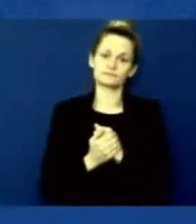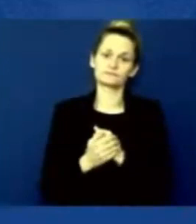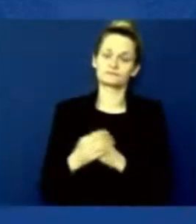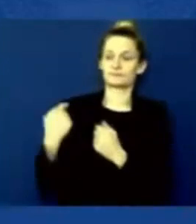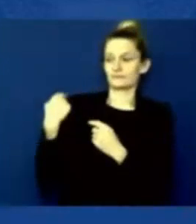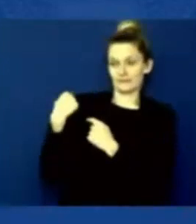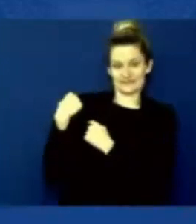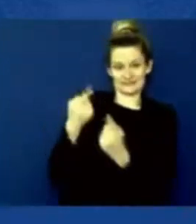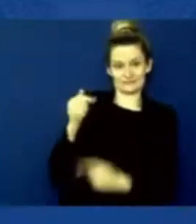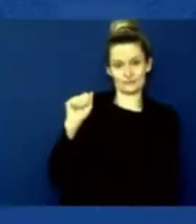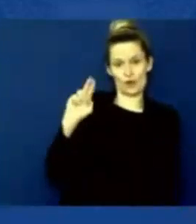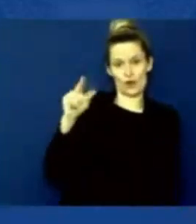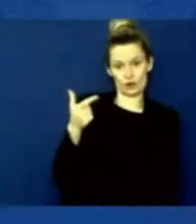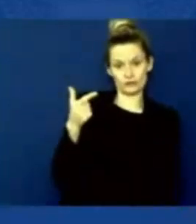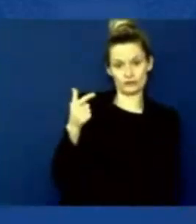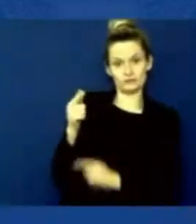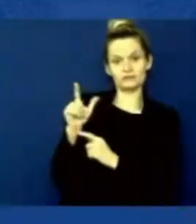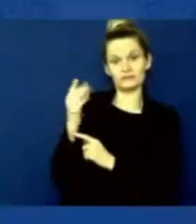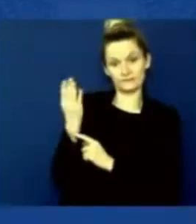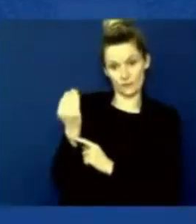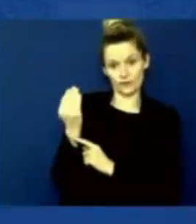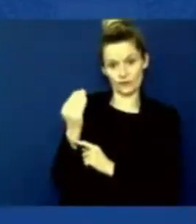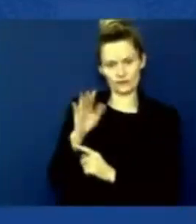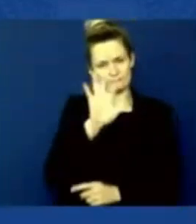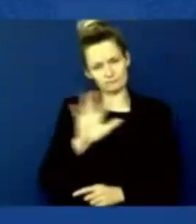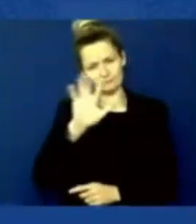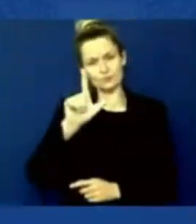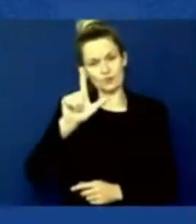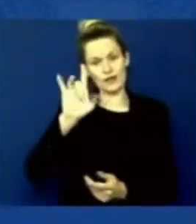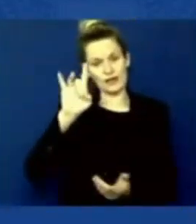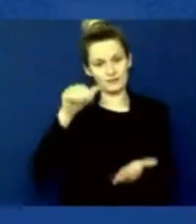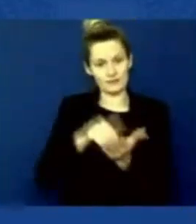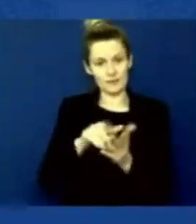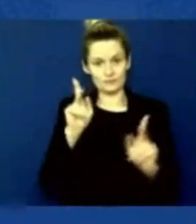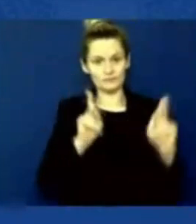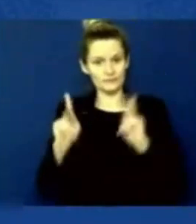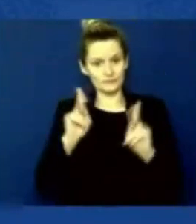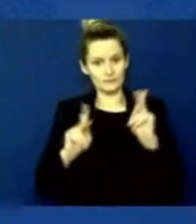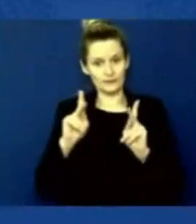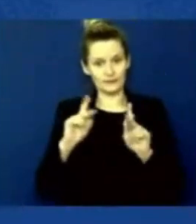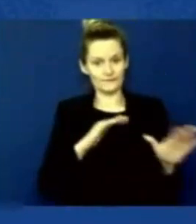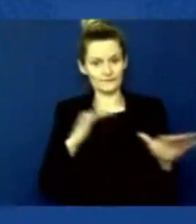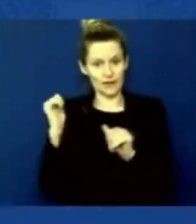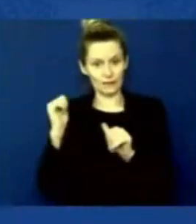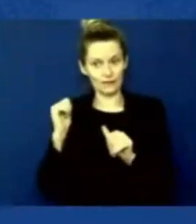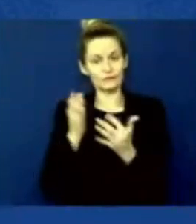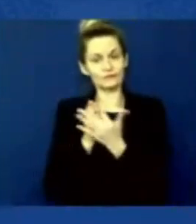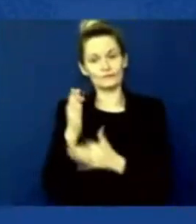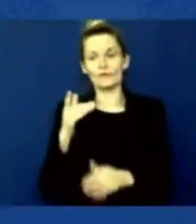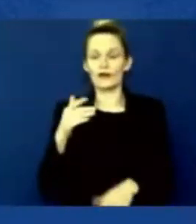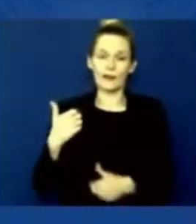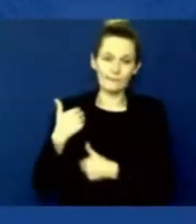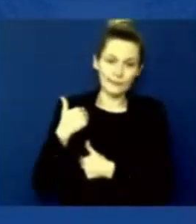and coalition aircraft, including civilian charters, bringing the total number of people we've evacuated since July to approximately 33